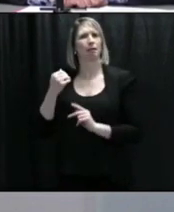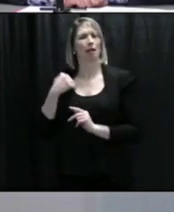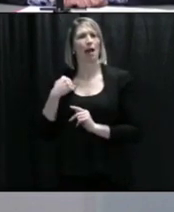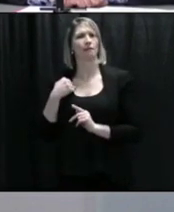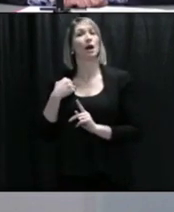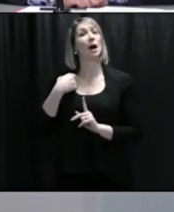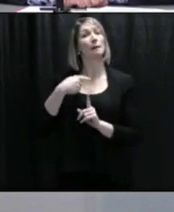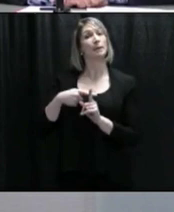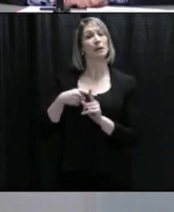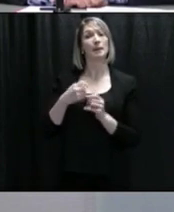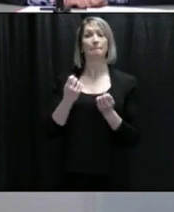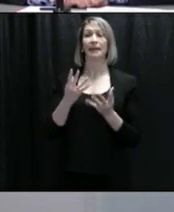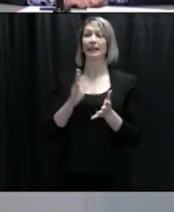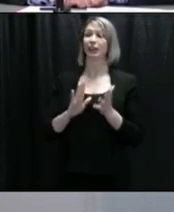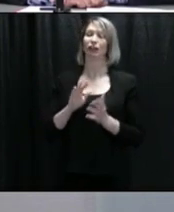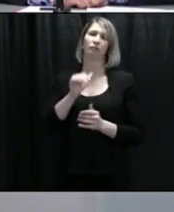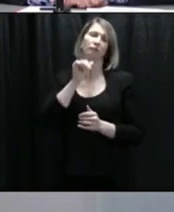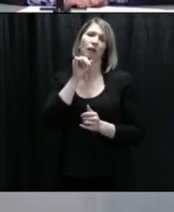population.